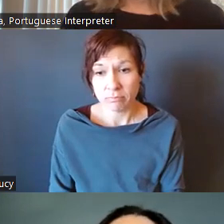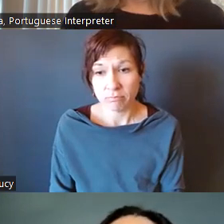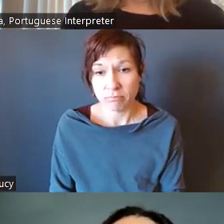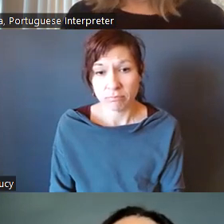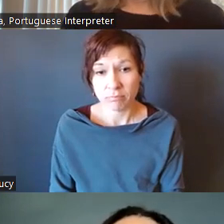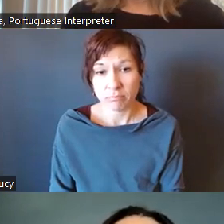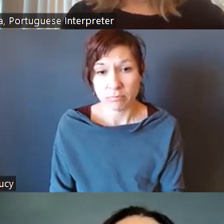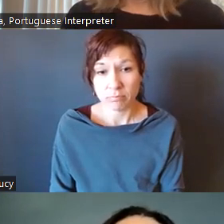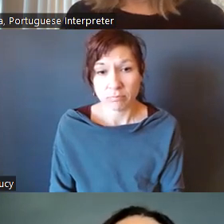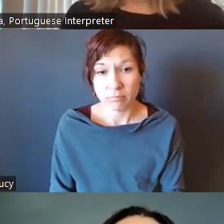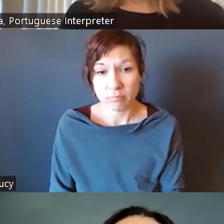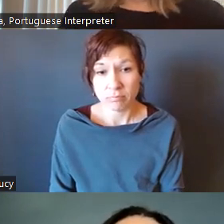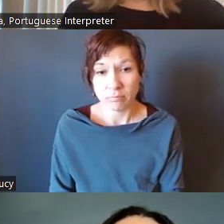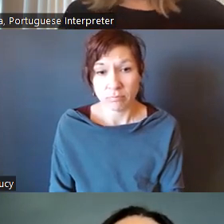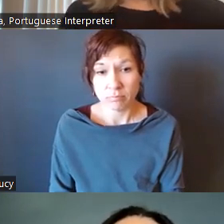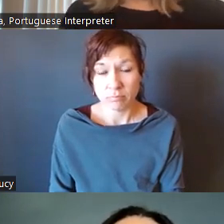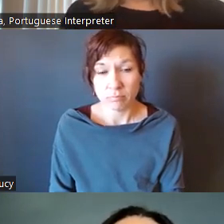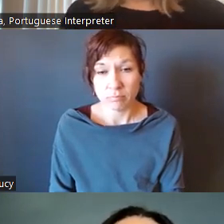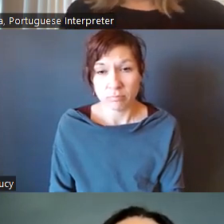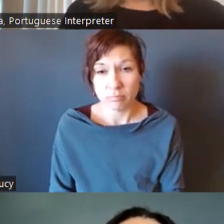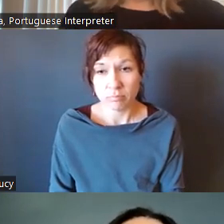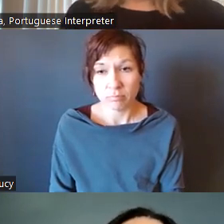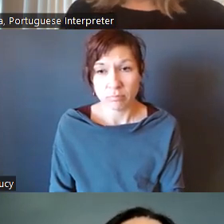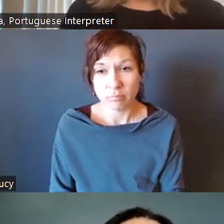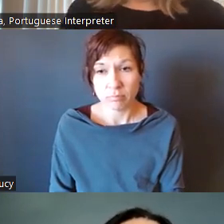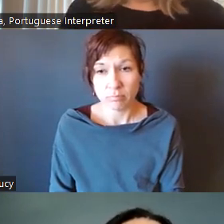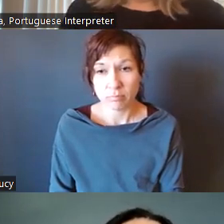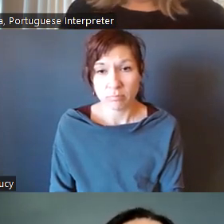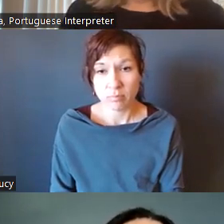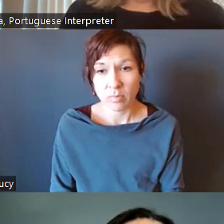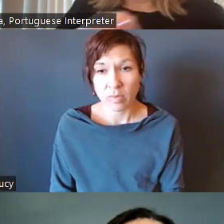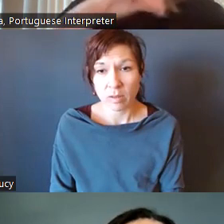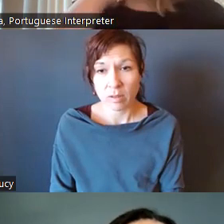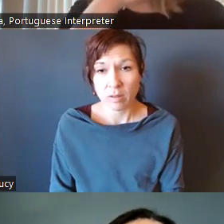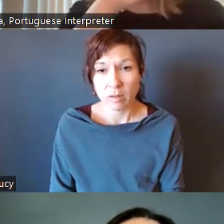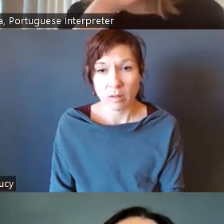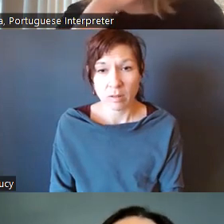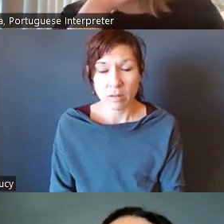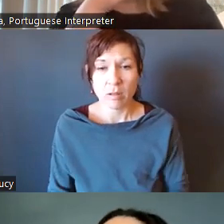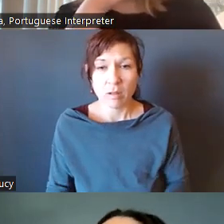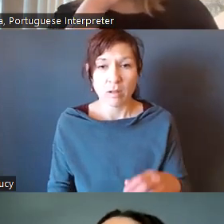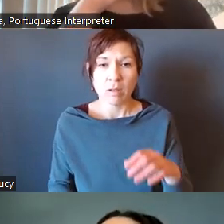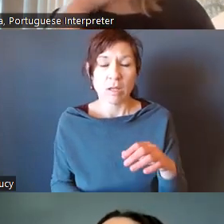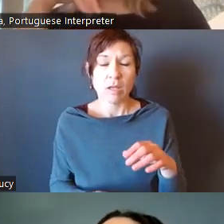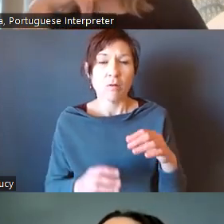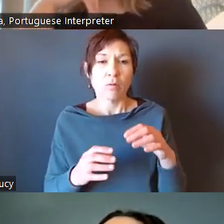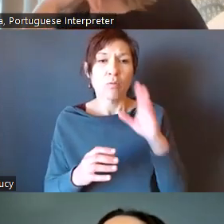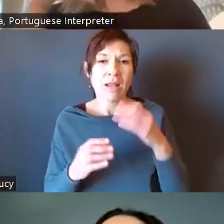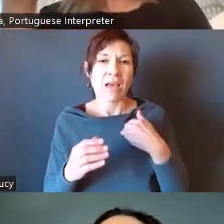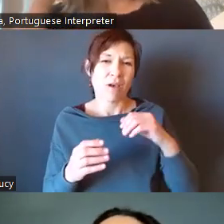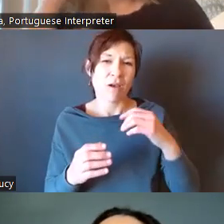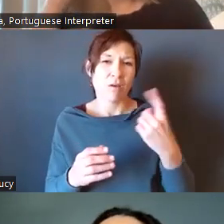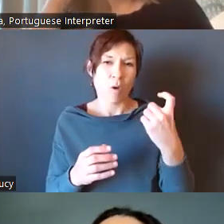So, we would have another go at it. We would have another bite at the apple, Marco, after the December 13th meeting.